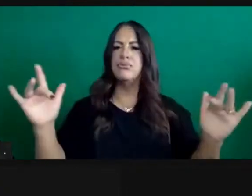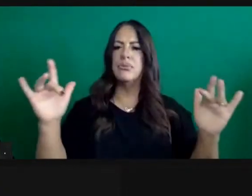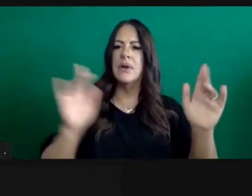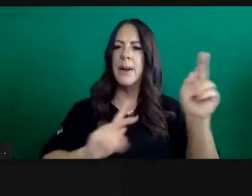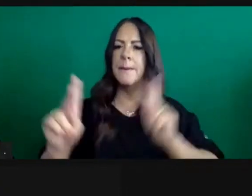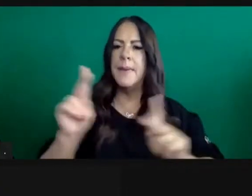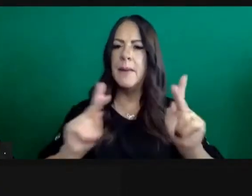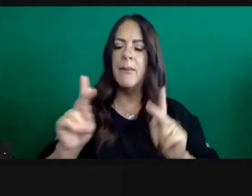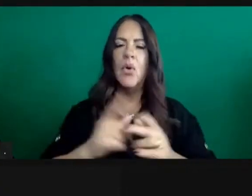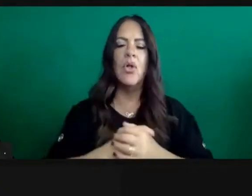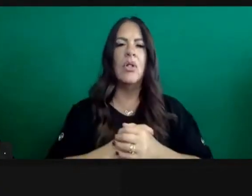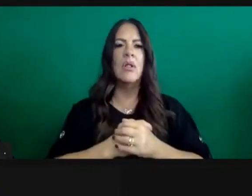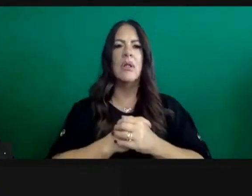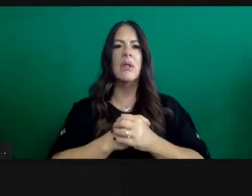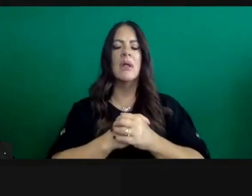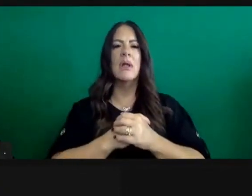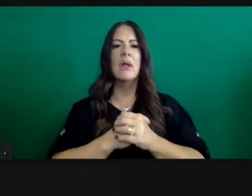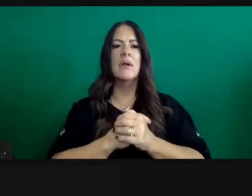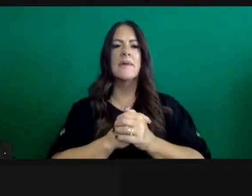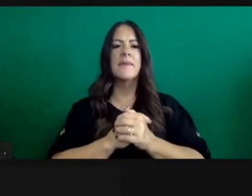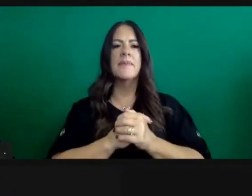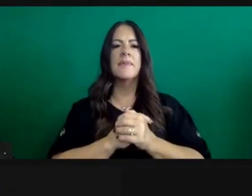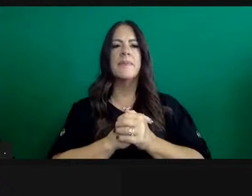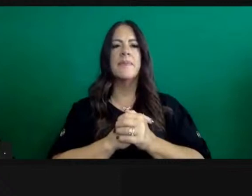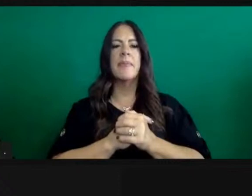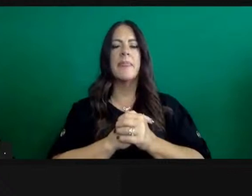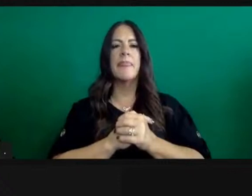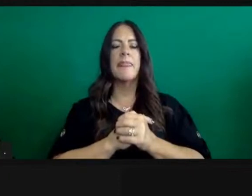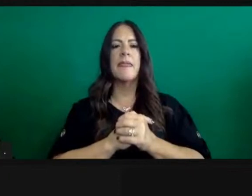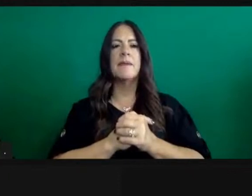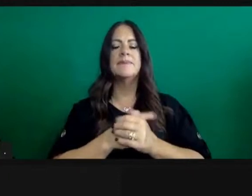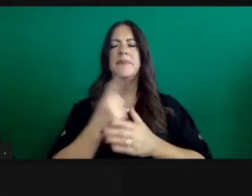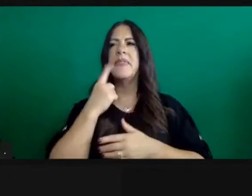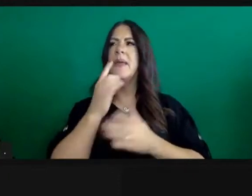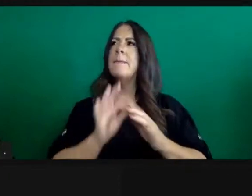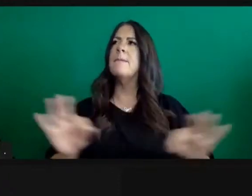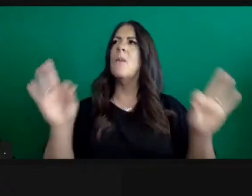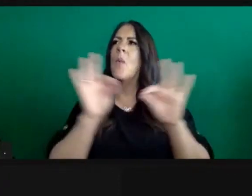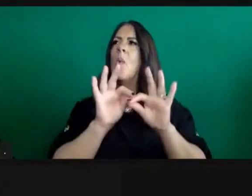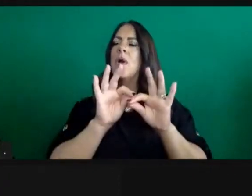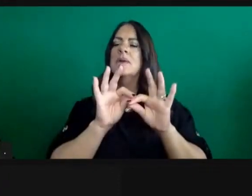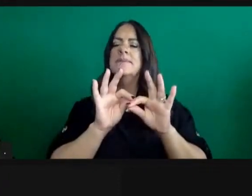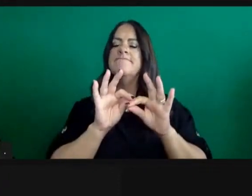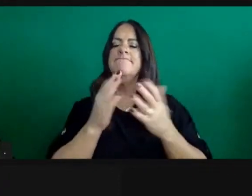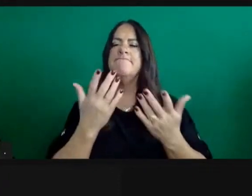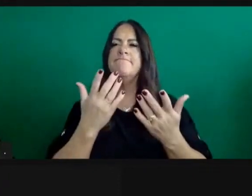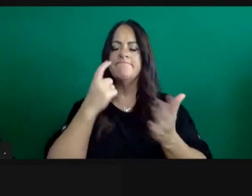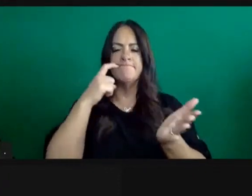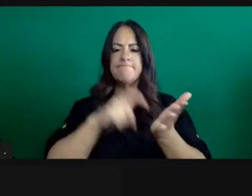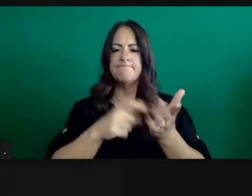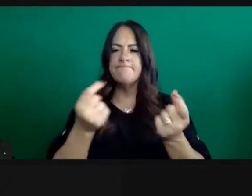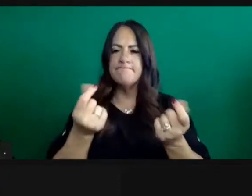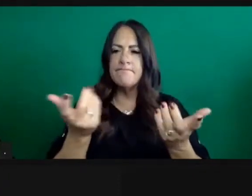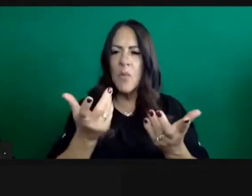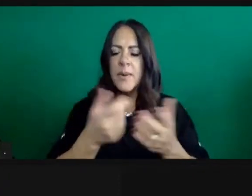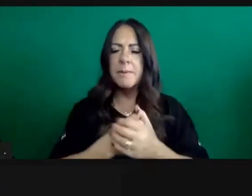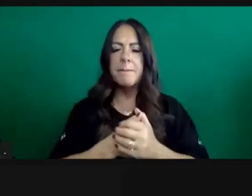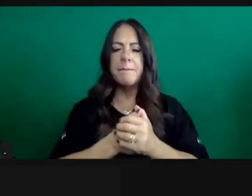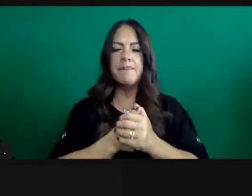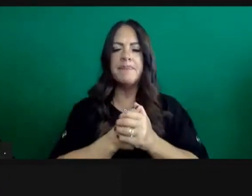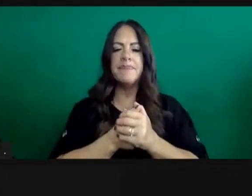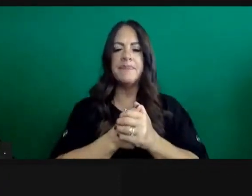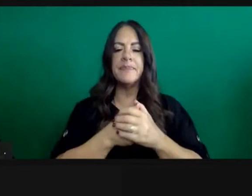I think the piece that I think is really important to acknowledge is that